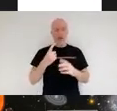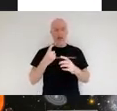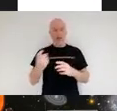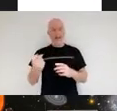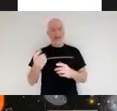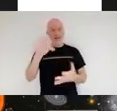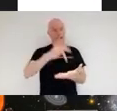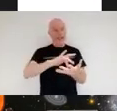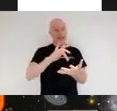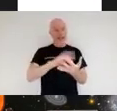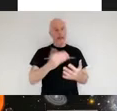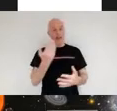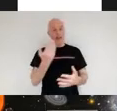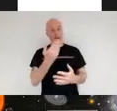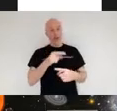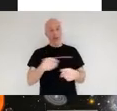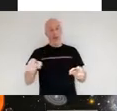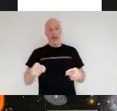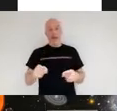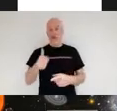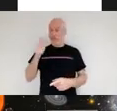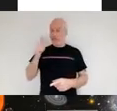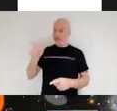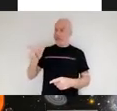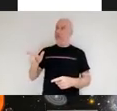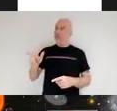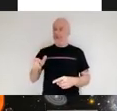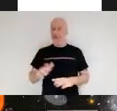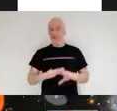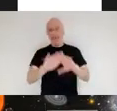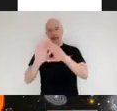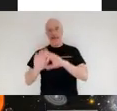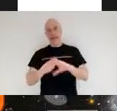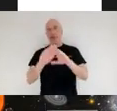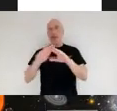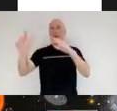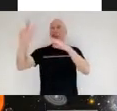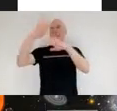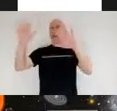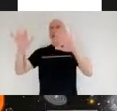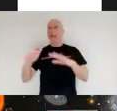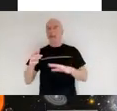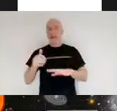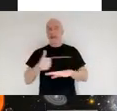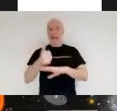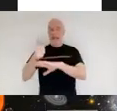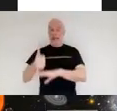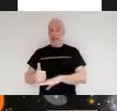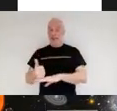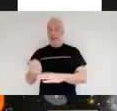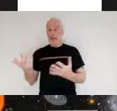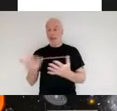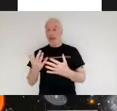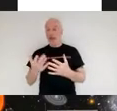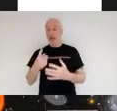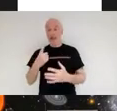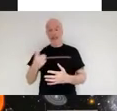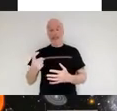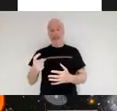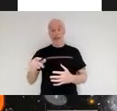incredibly lucky because the national space academy was founded in 2008 at the national space center in leicester